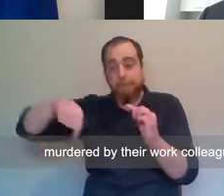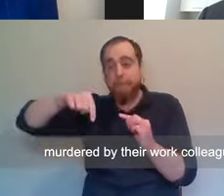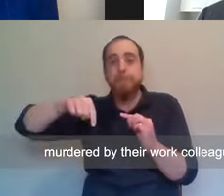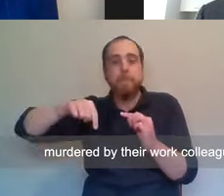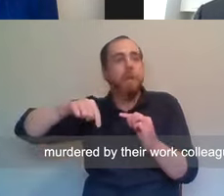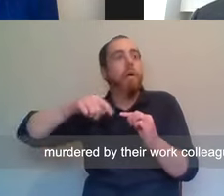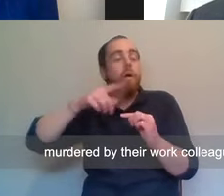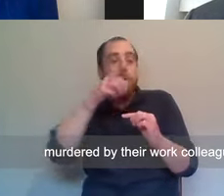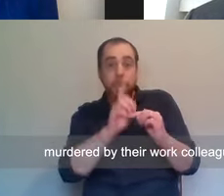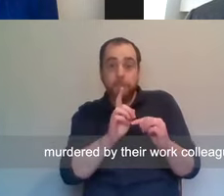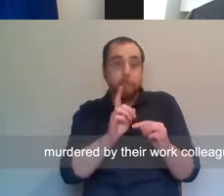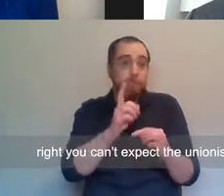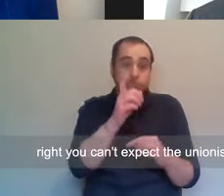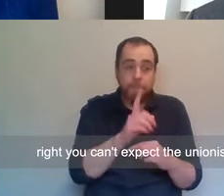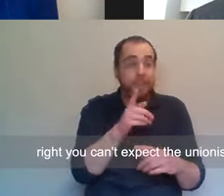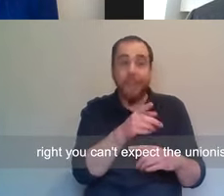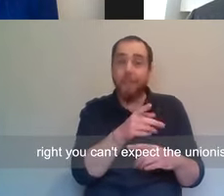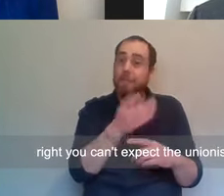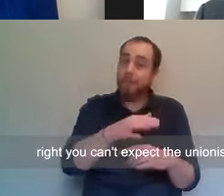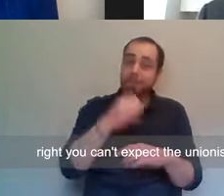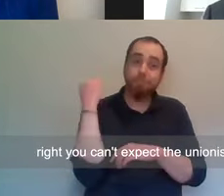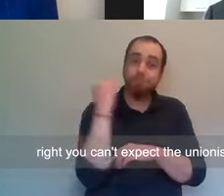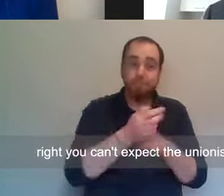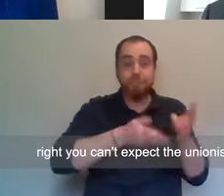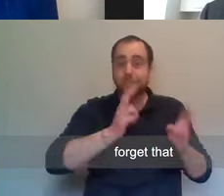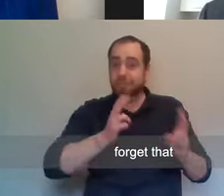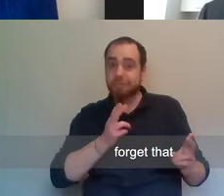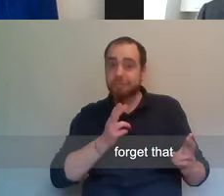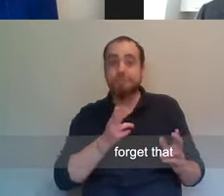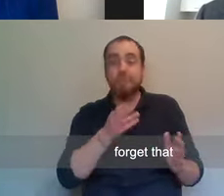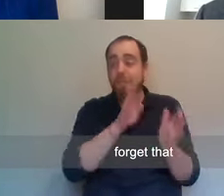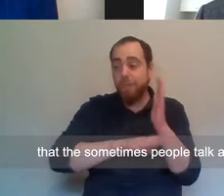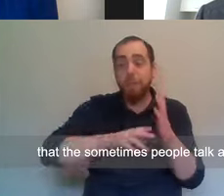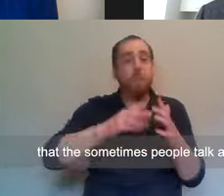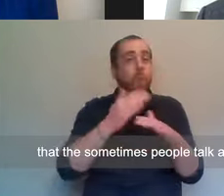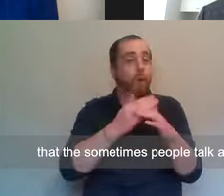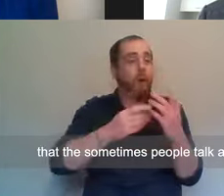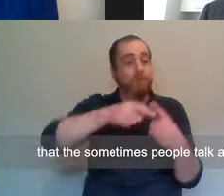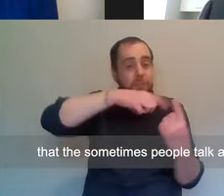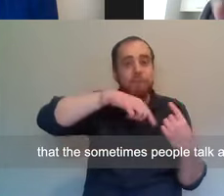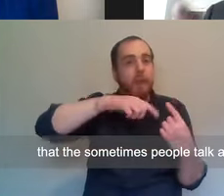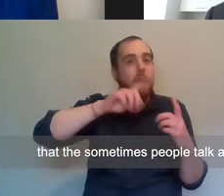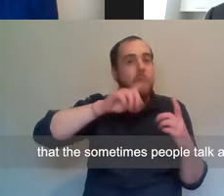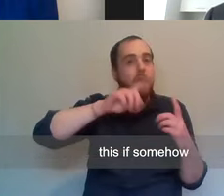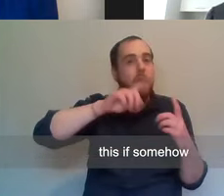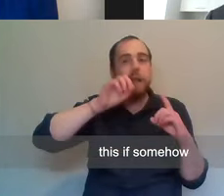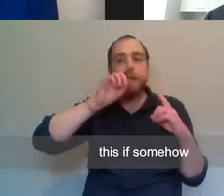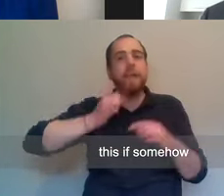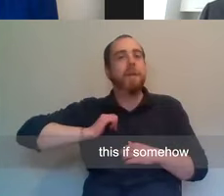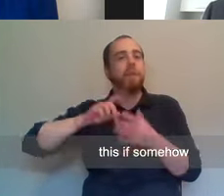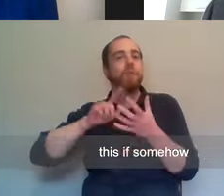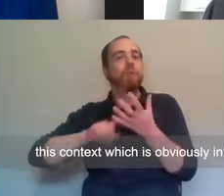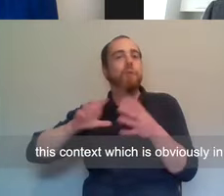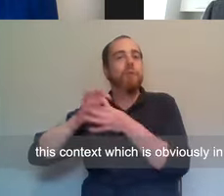people were murdered by their work colleagues, right? You can't expect the Unionists to forget that. Sometimes people talk about this if